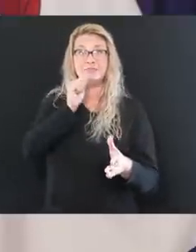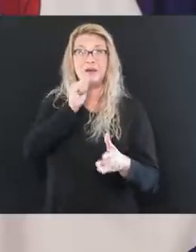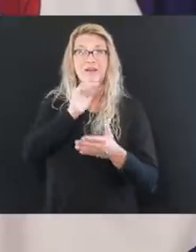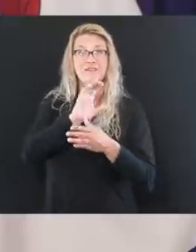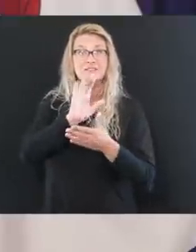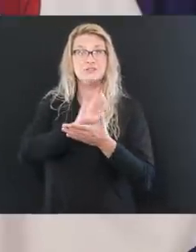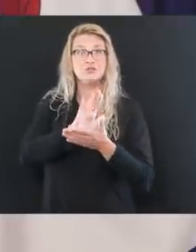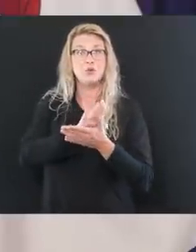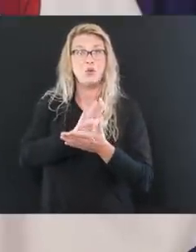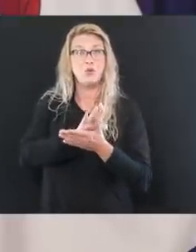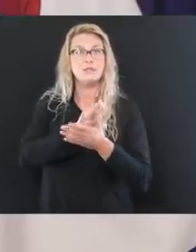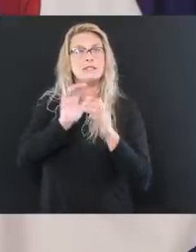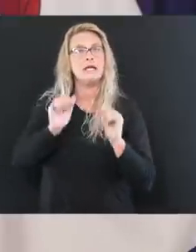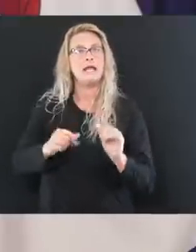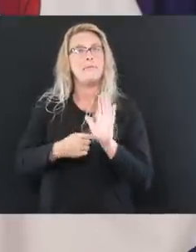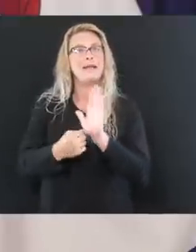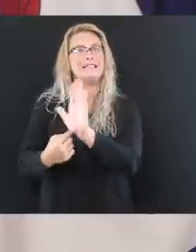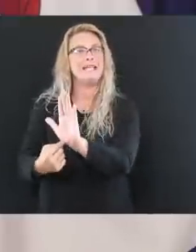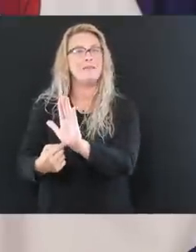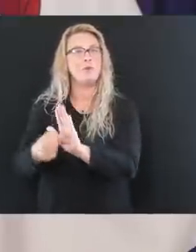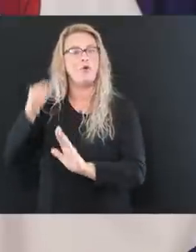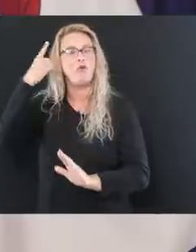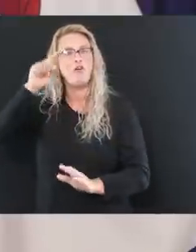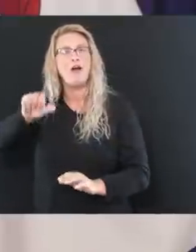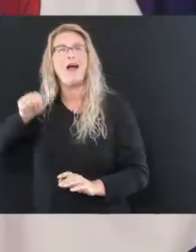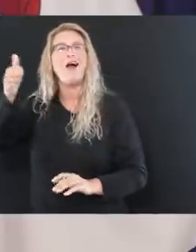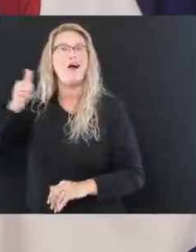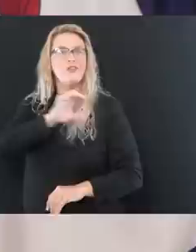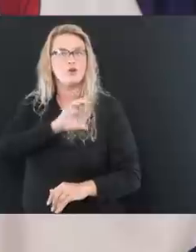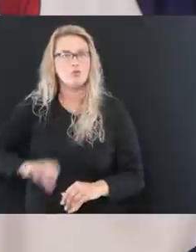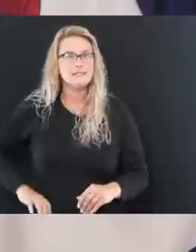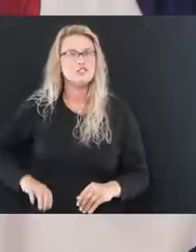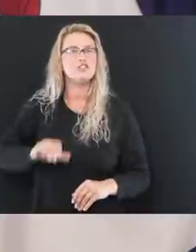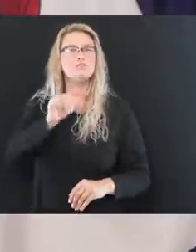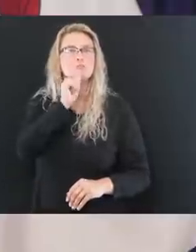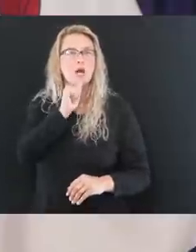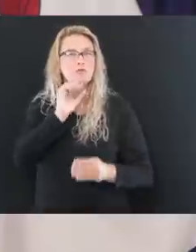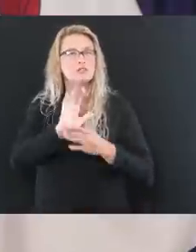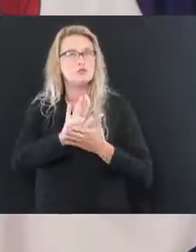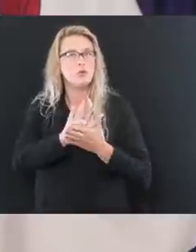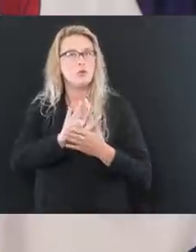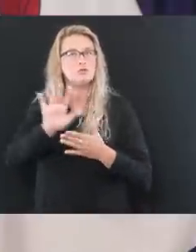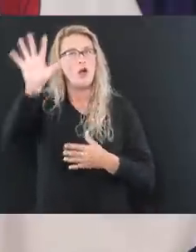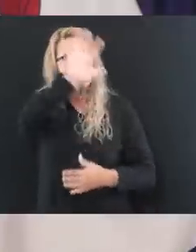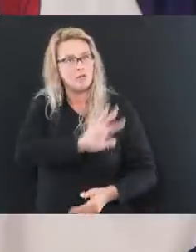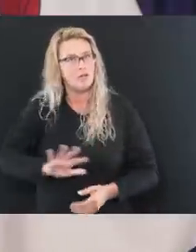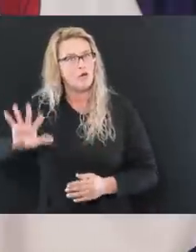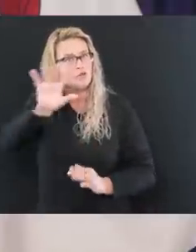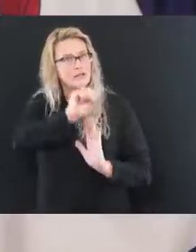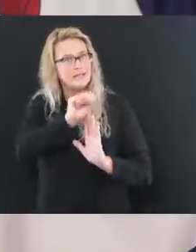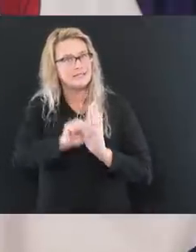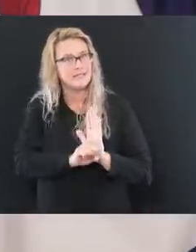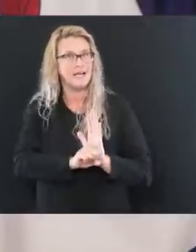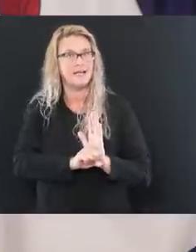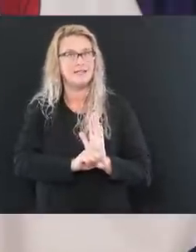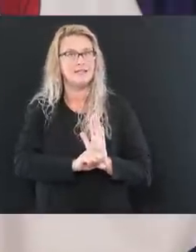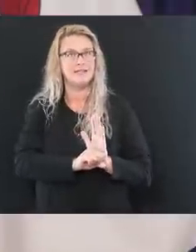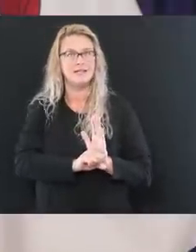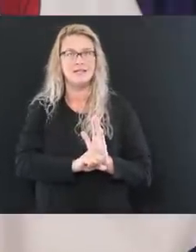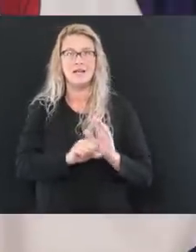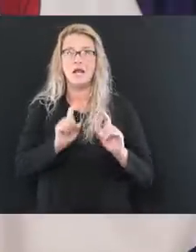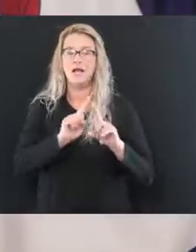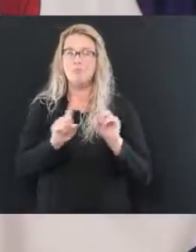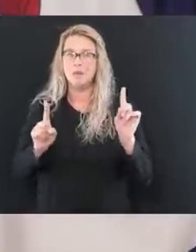Christian and private schools throughout the state. And, uh, and, and, you know, I just think that not only that, they will